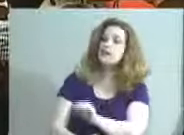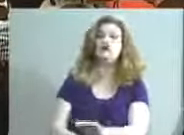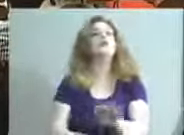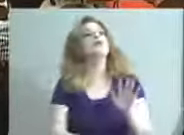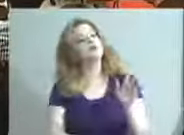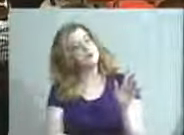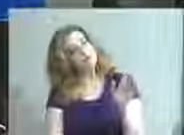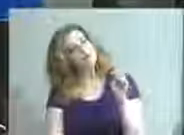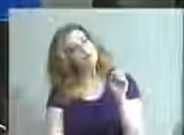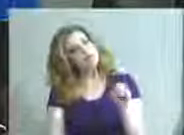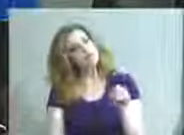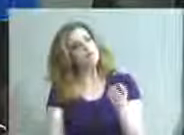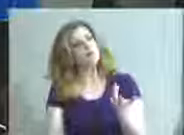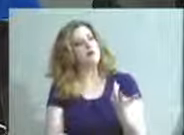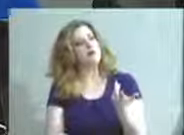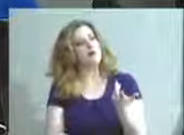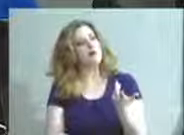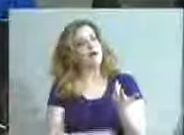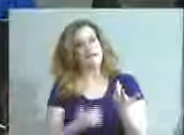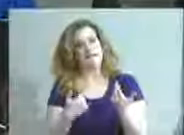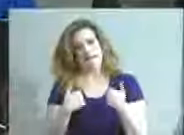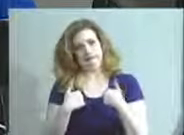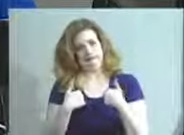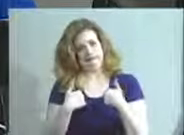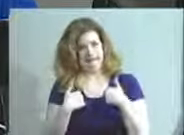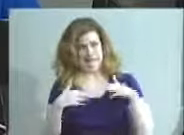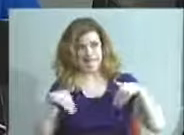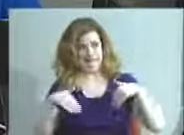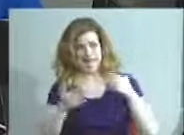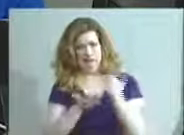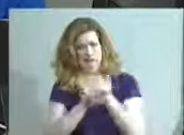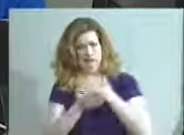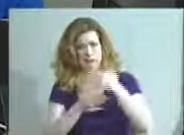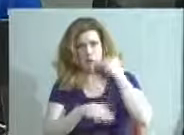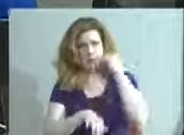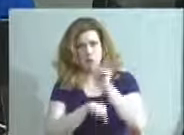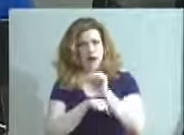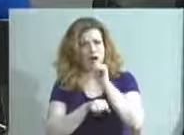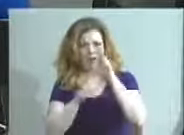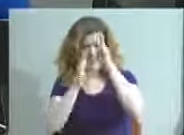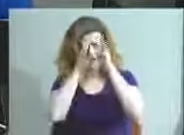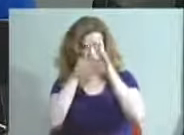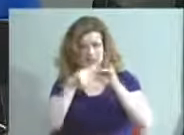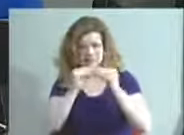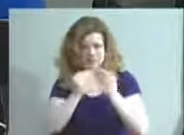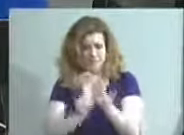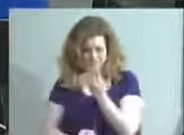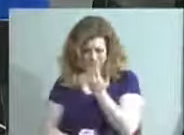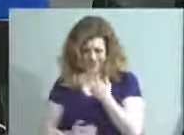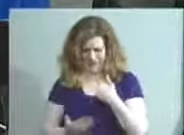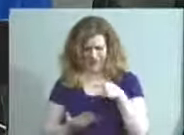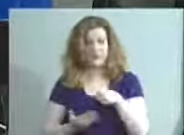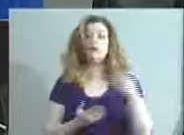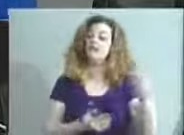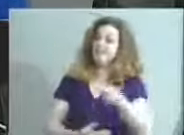So, this has to, and I didn't do my homework, I don't have the strategy numbers in front of me, but, thank you,